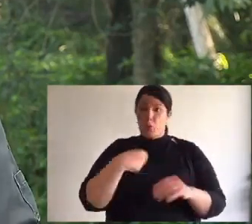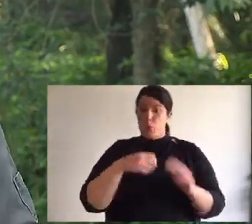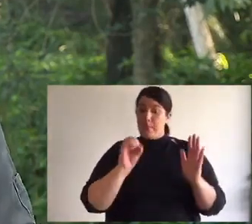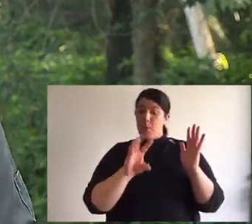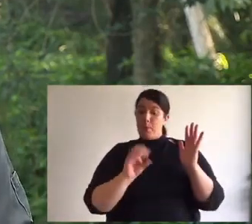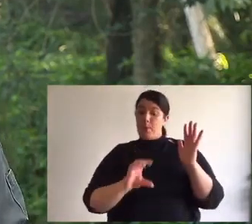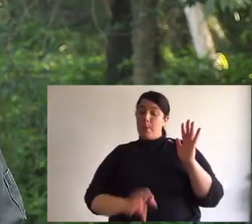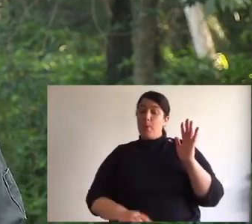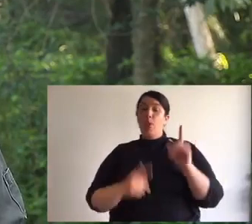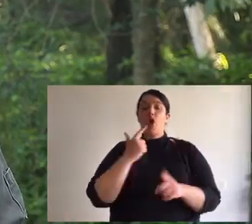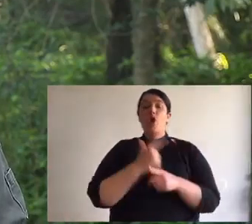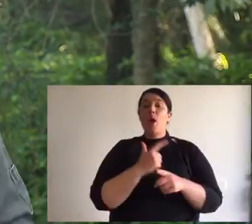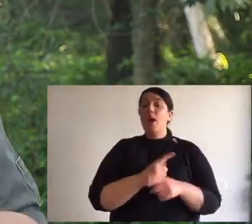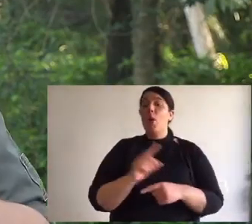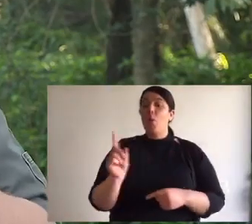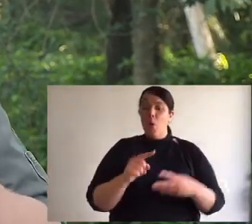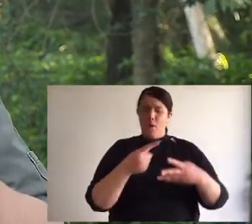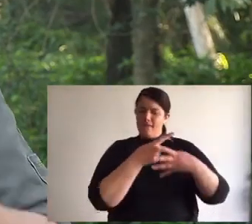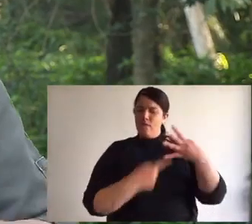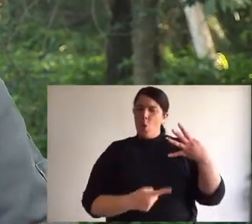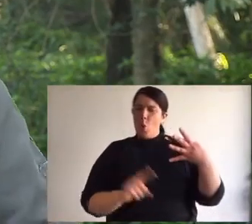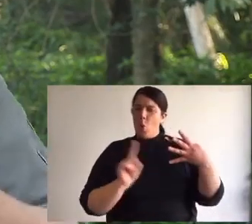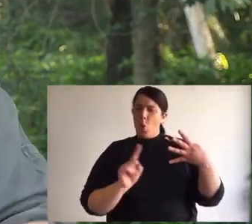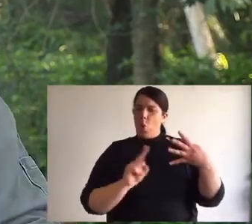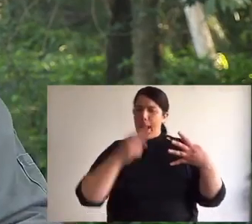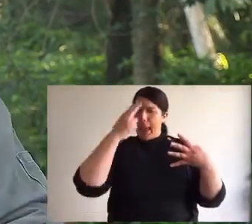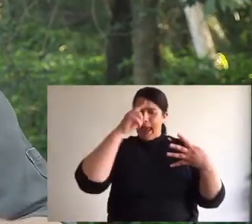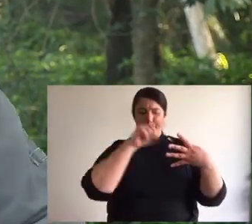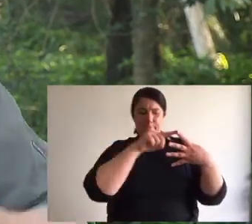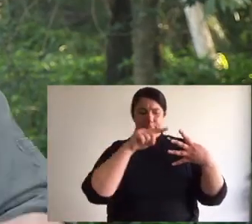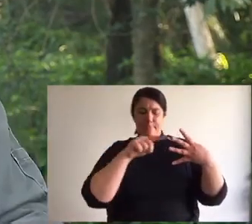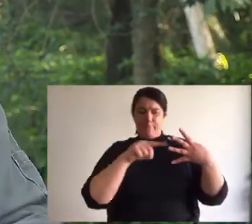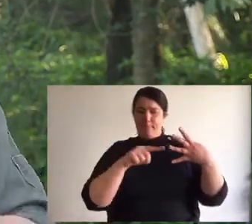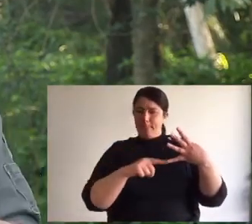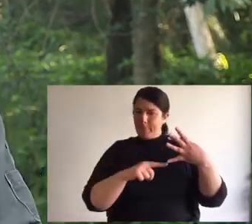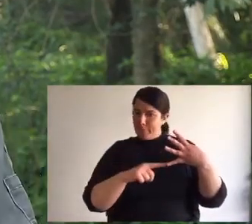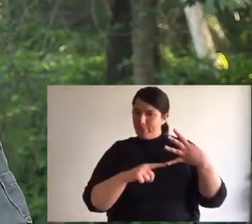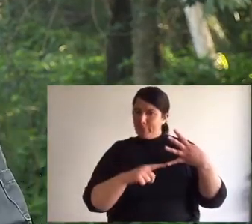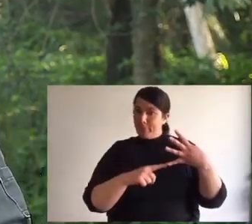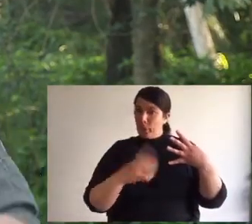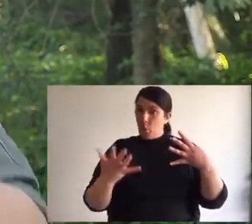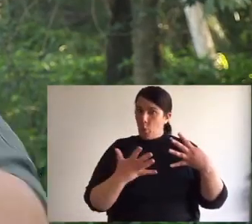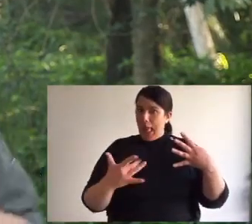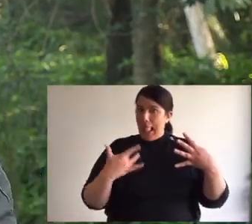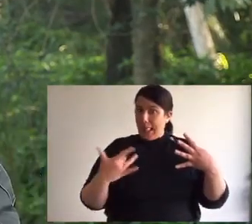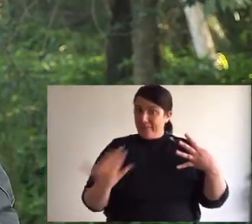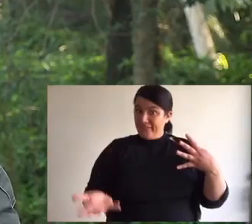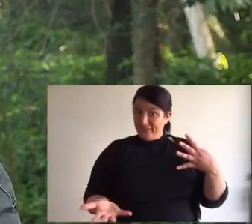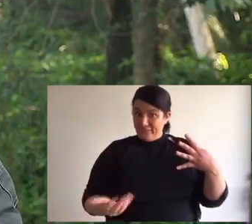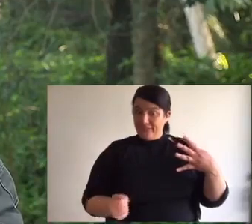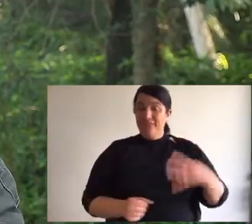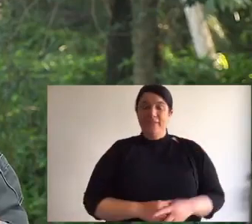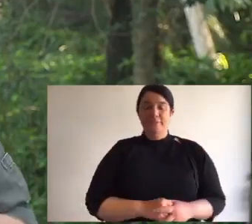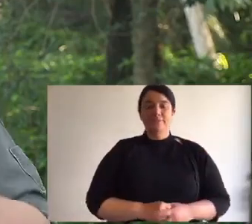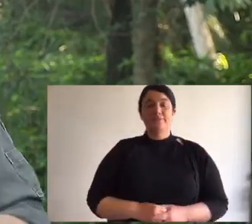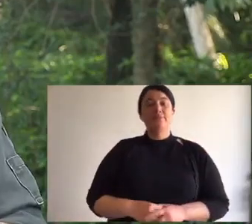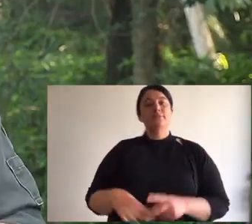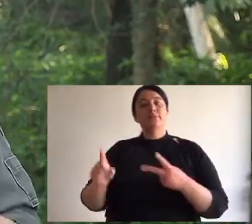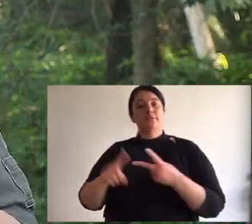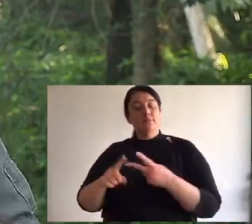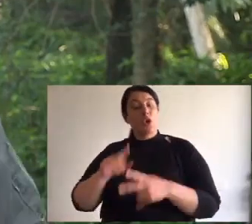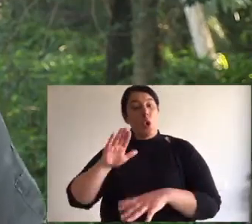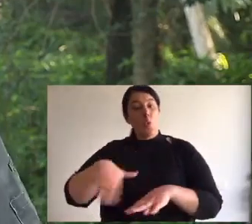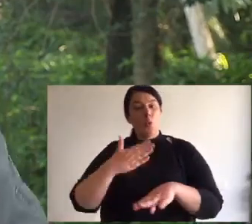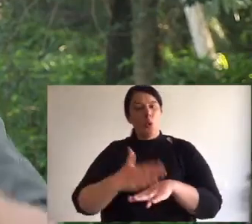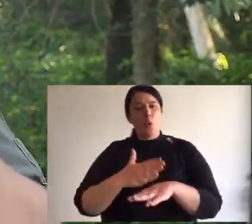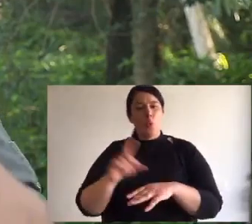like you to tell me, put it in the comments. What are the four species? What are their names? And where are they found? And next